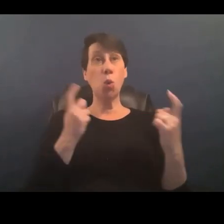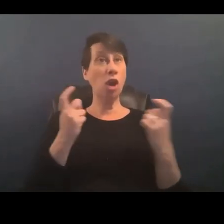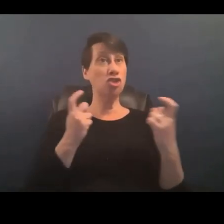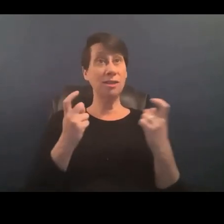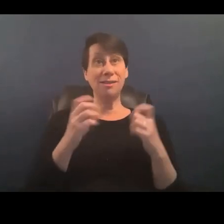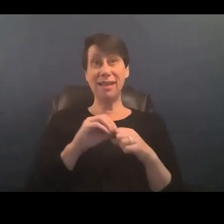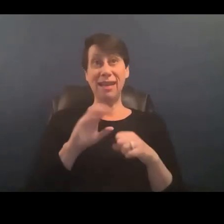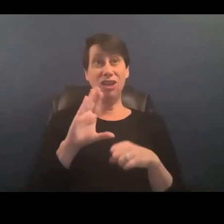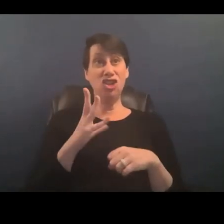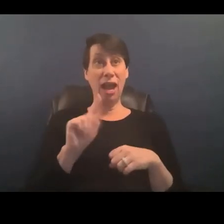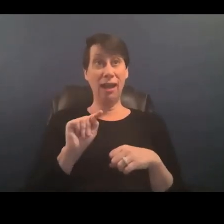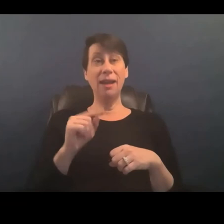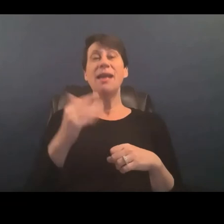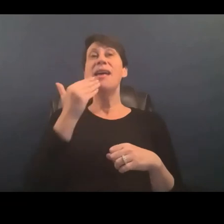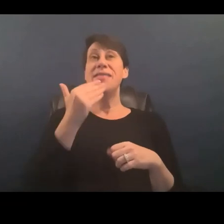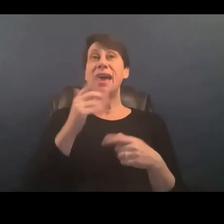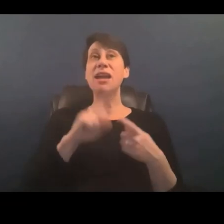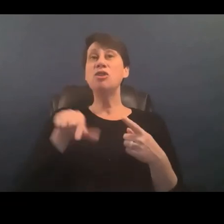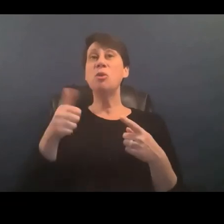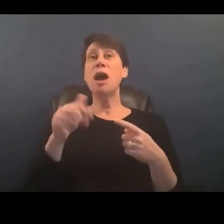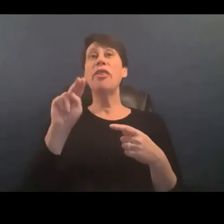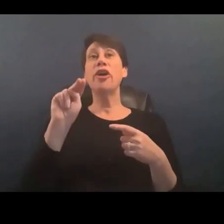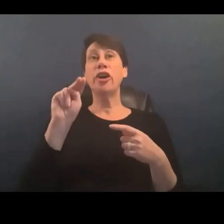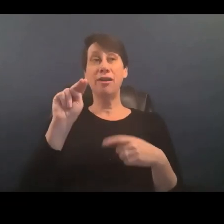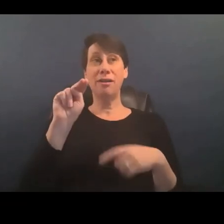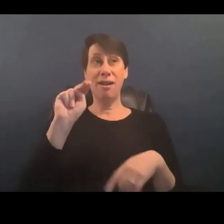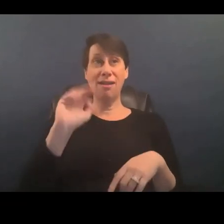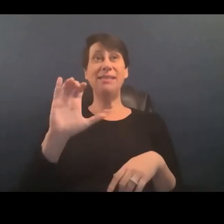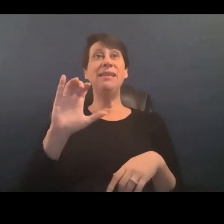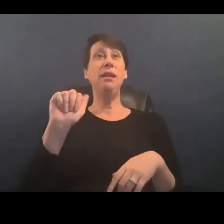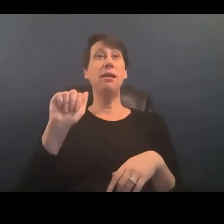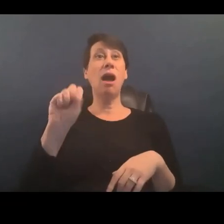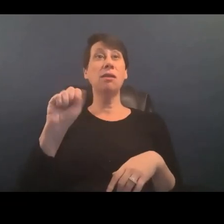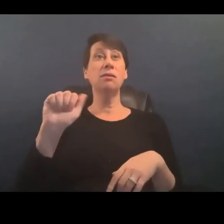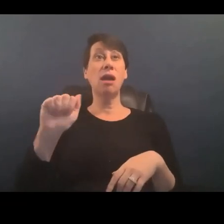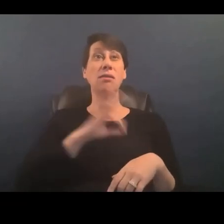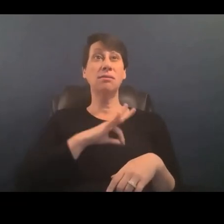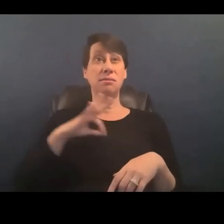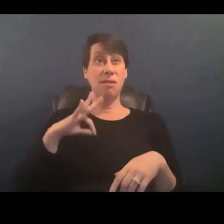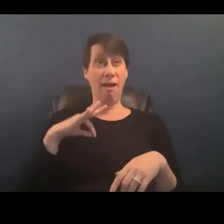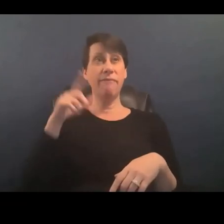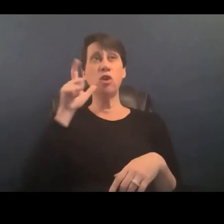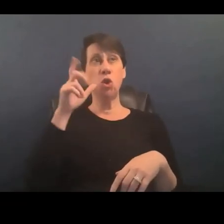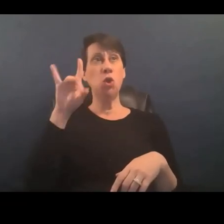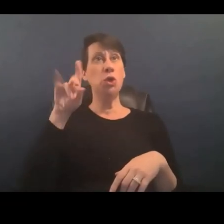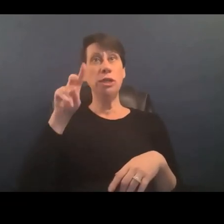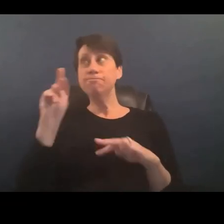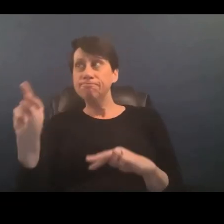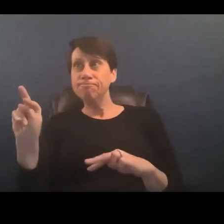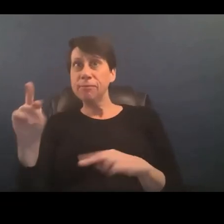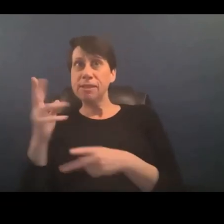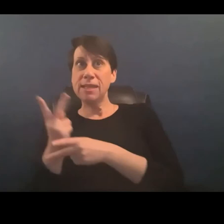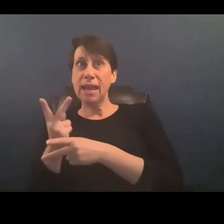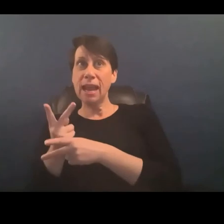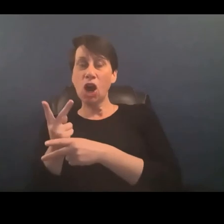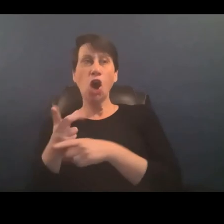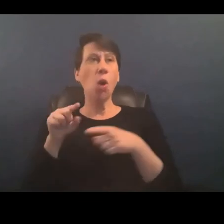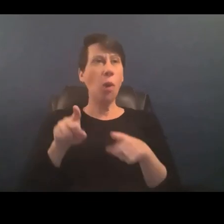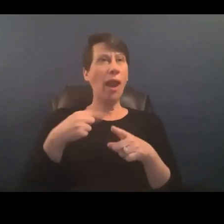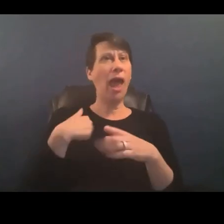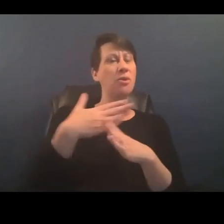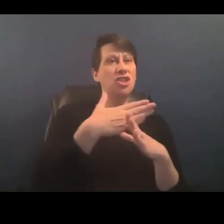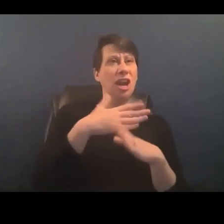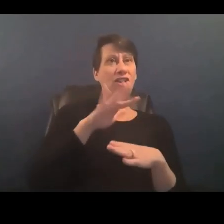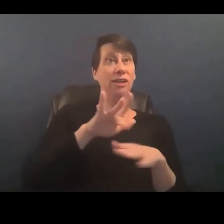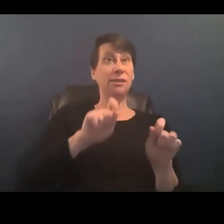the chat thank you to other nc casa staff who were uh take taking care of that while i was sharing the